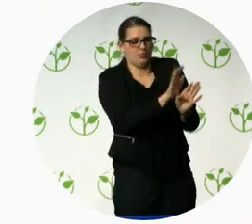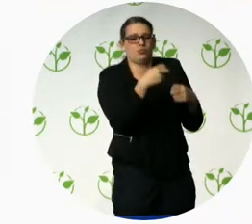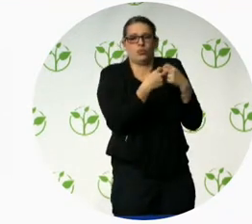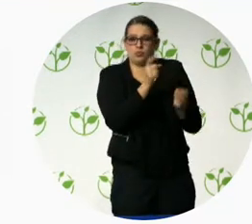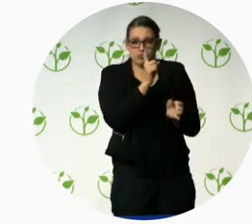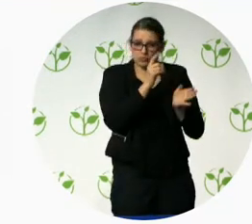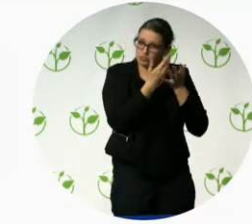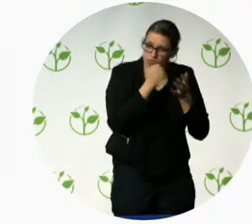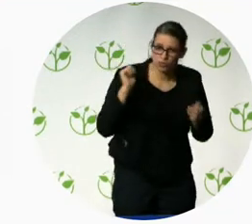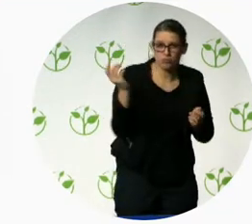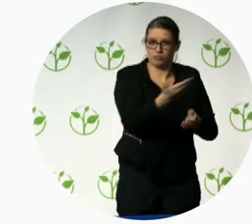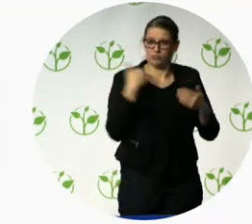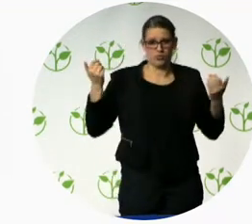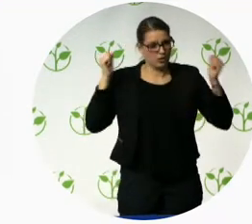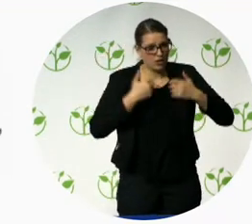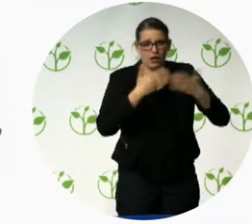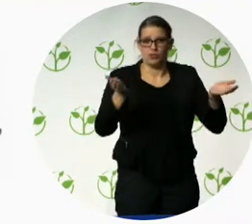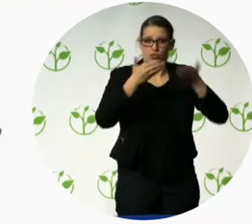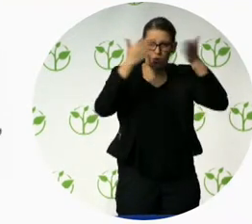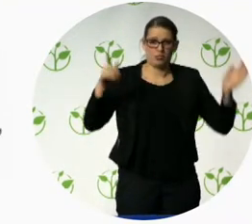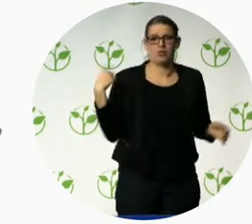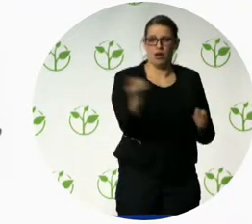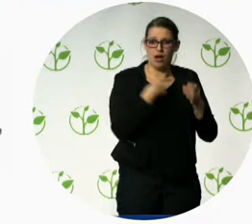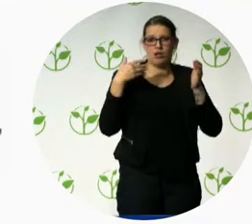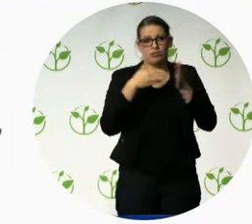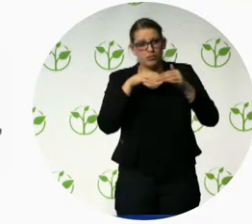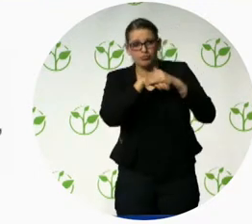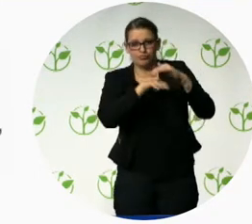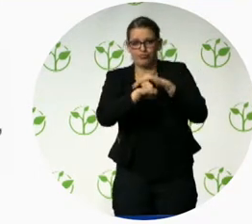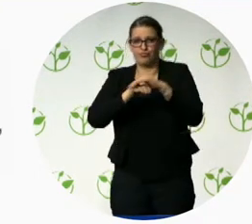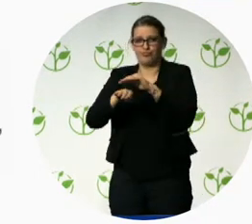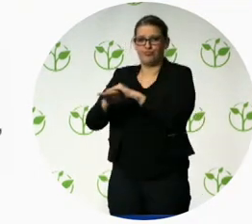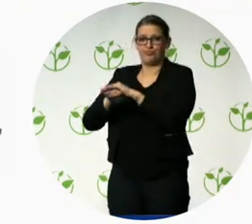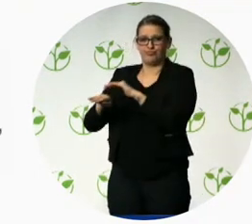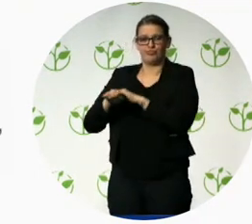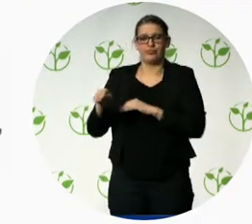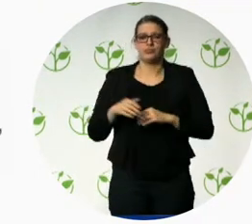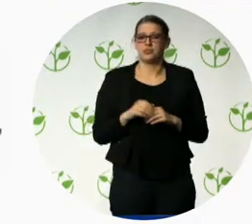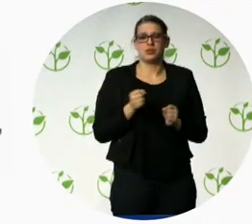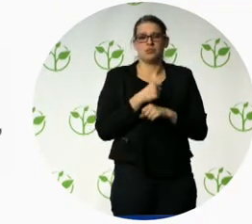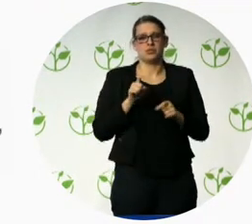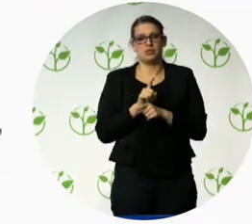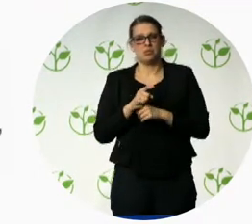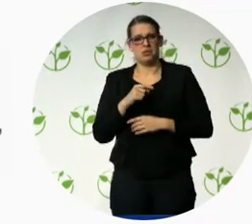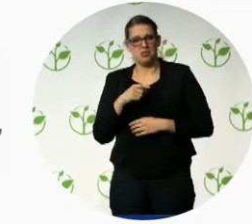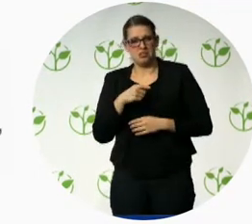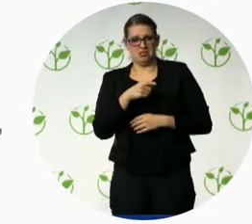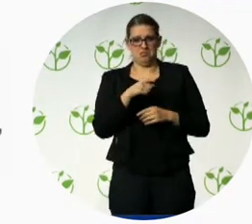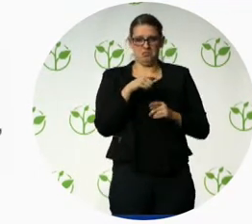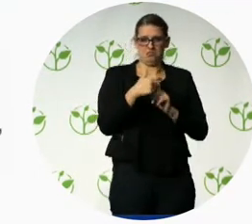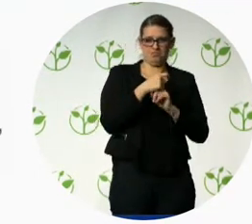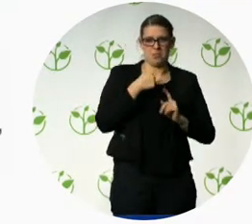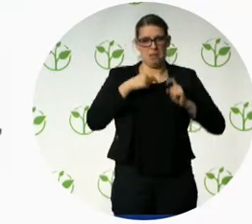experiences. But let's not think of this as like an obligation again. Avoid using color as the sole means of representing important information.